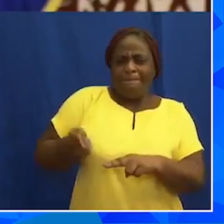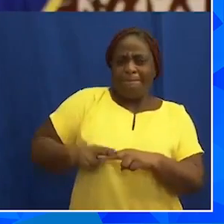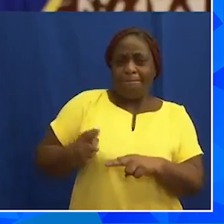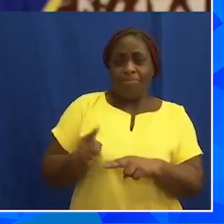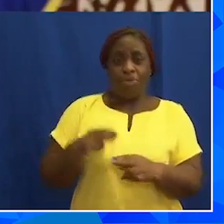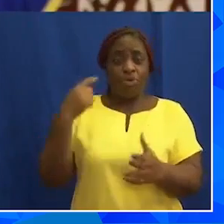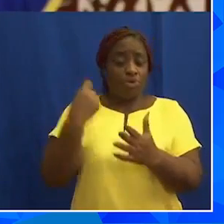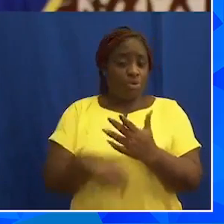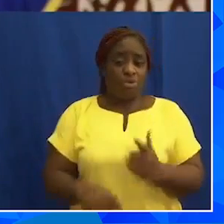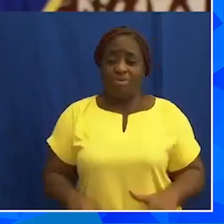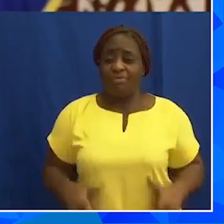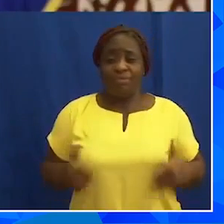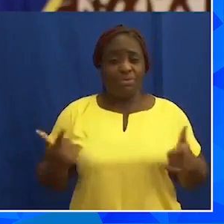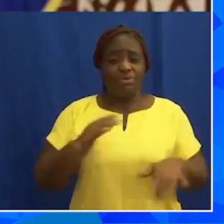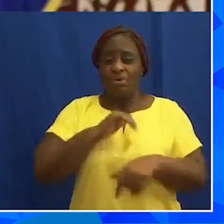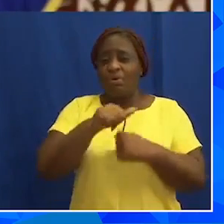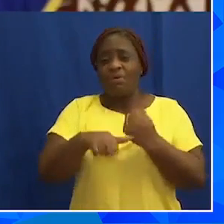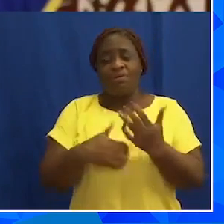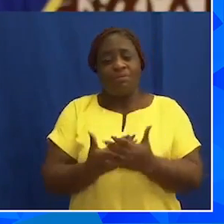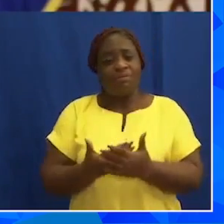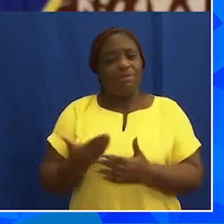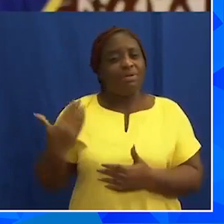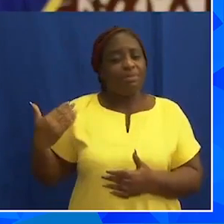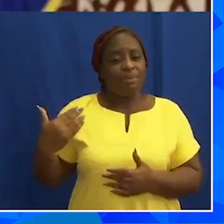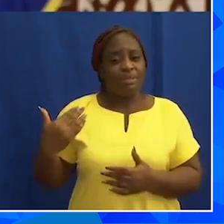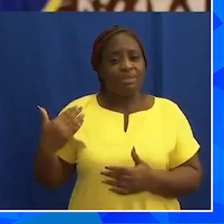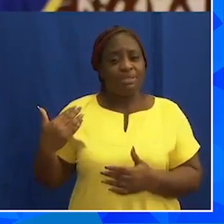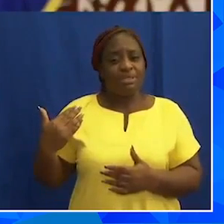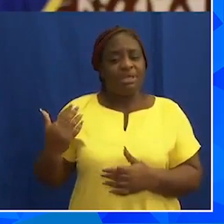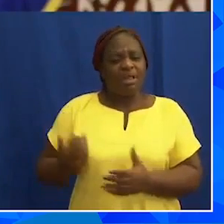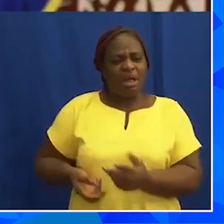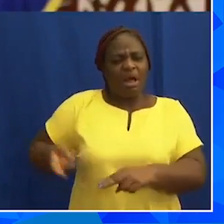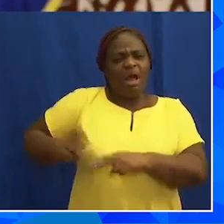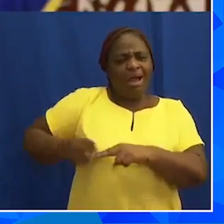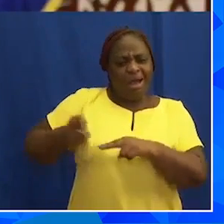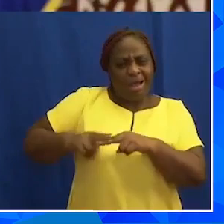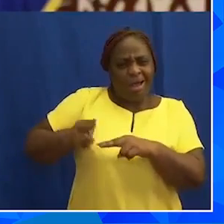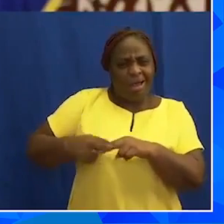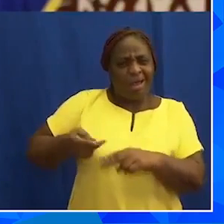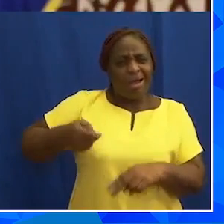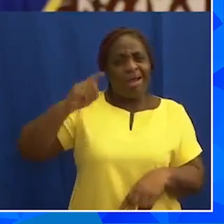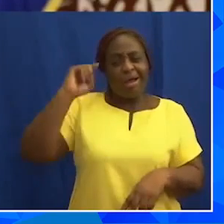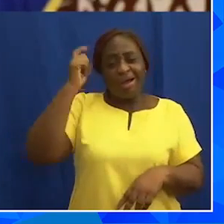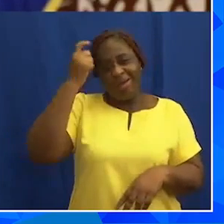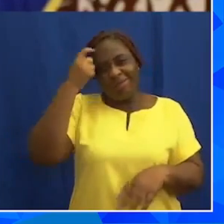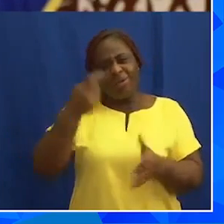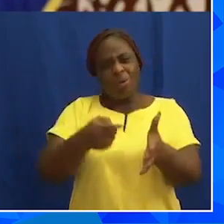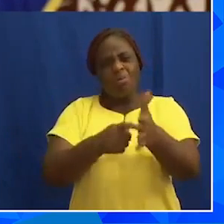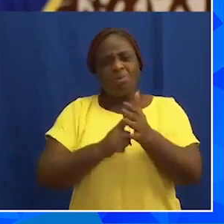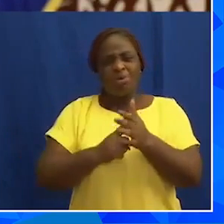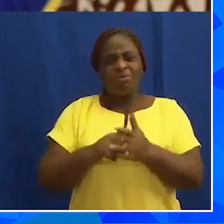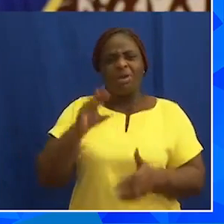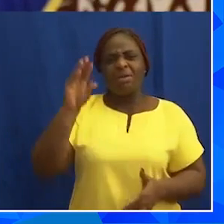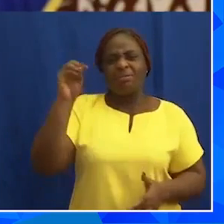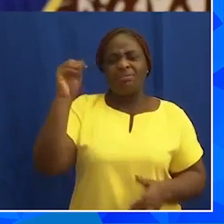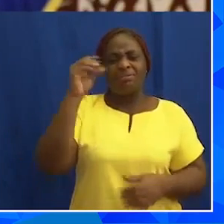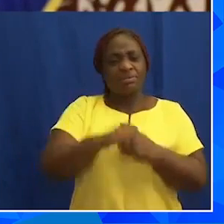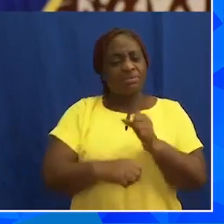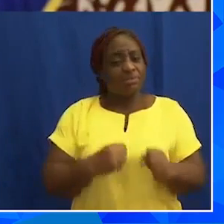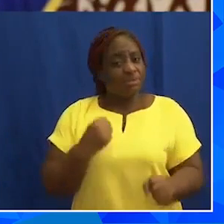over a generation, the highest rise in government borrowing in over 50 years,